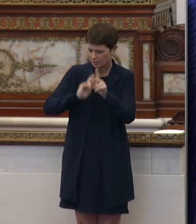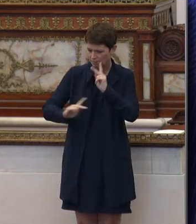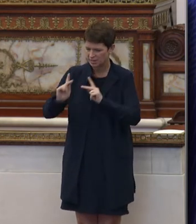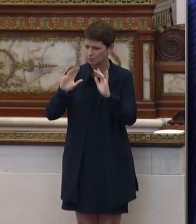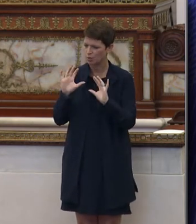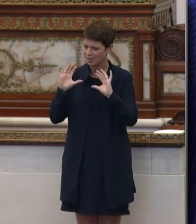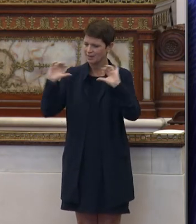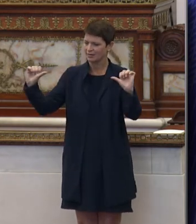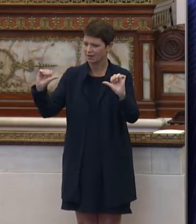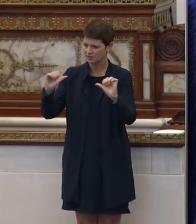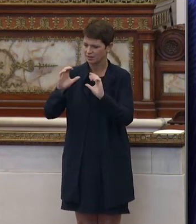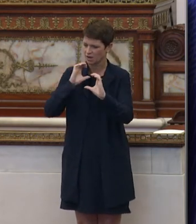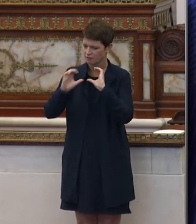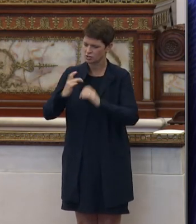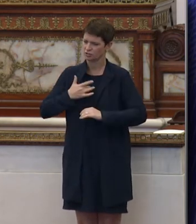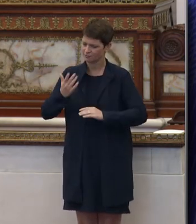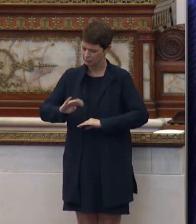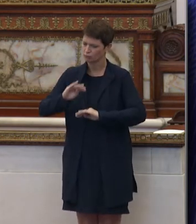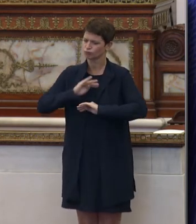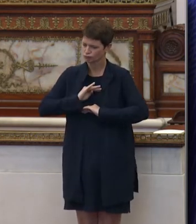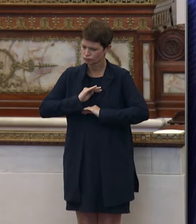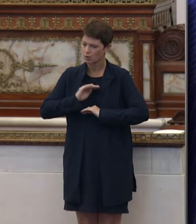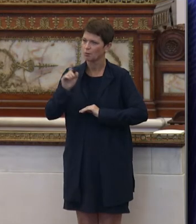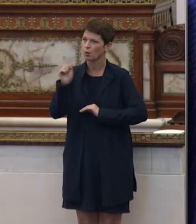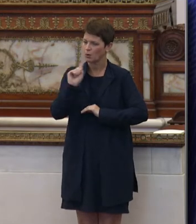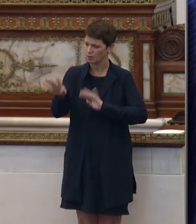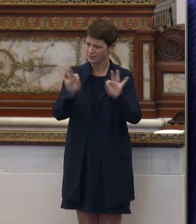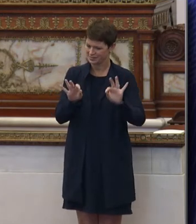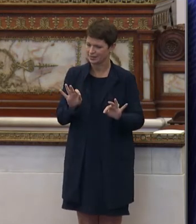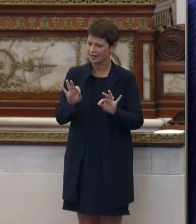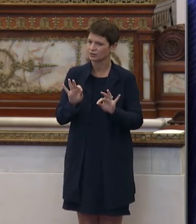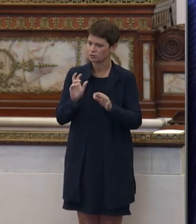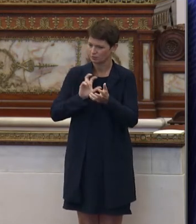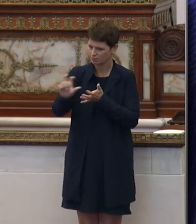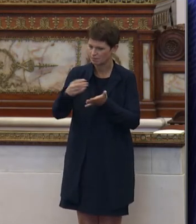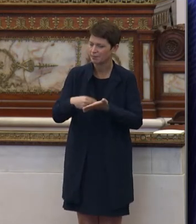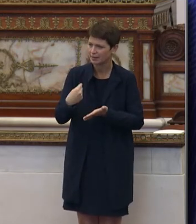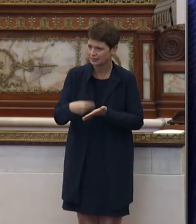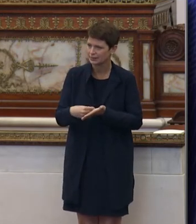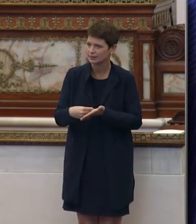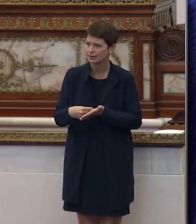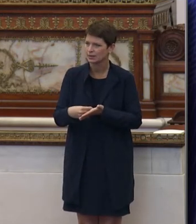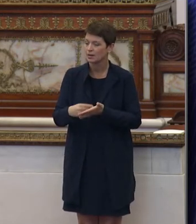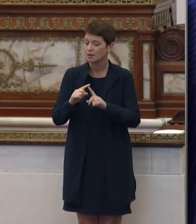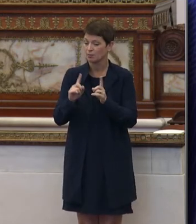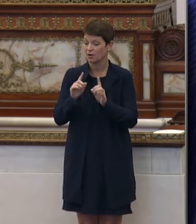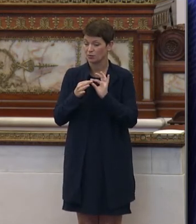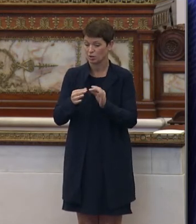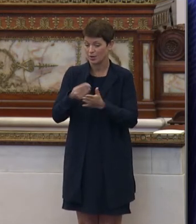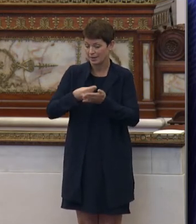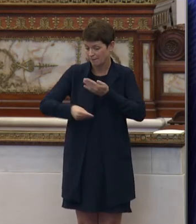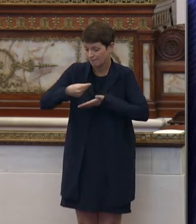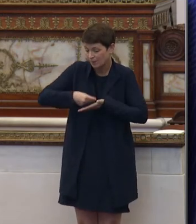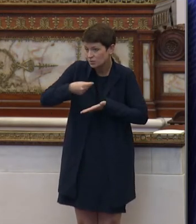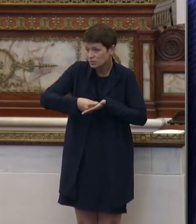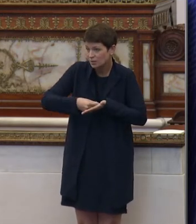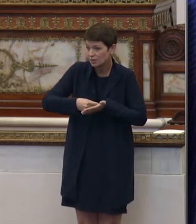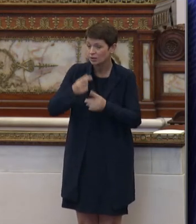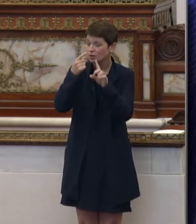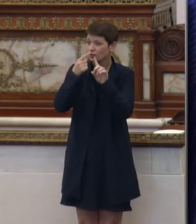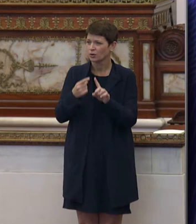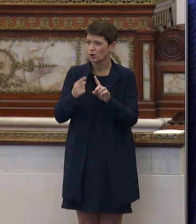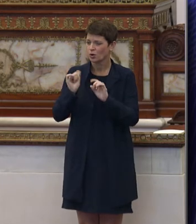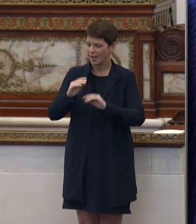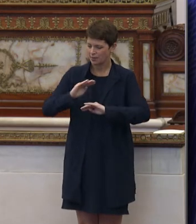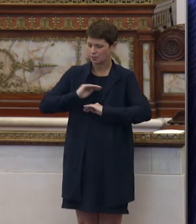walked away from feeling very good about the sites that were selected. I think that in terms of budgets, you know, the goal was always